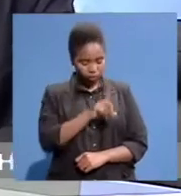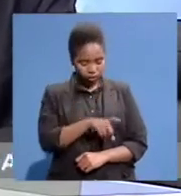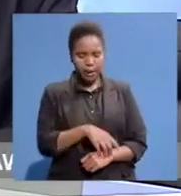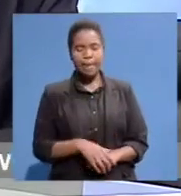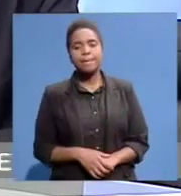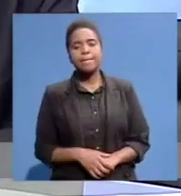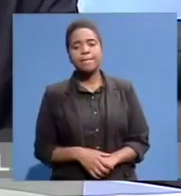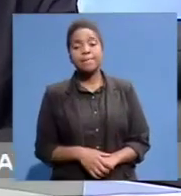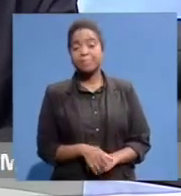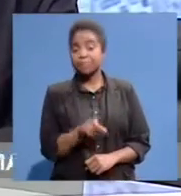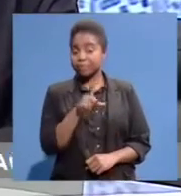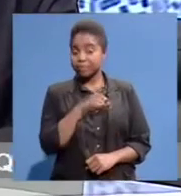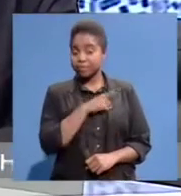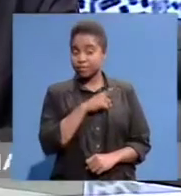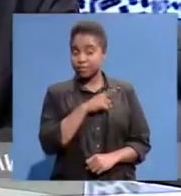Because